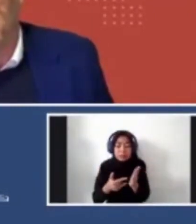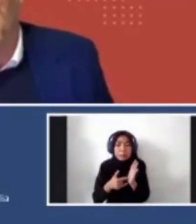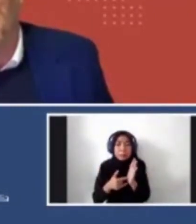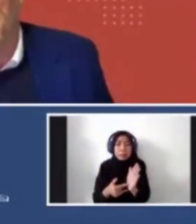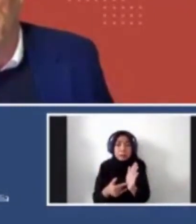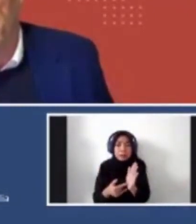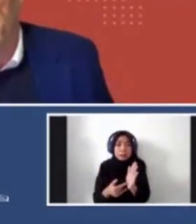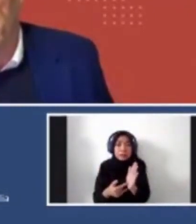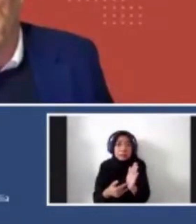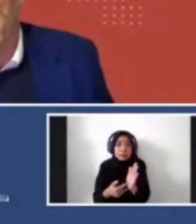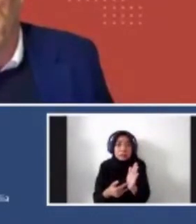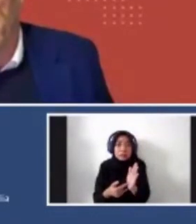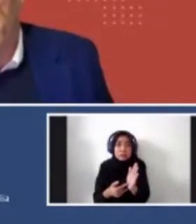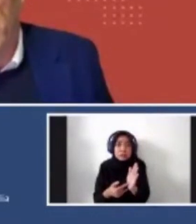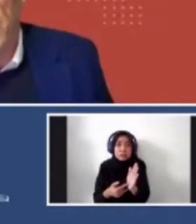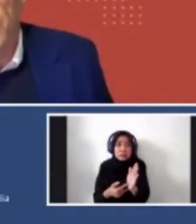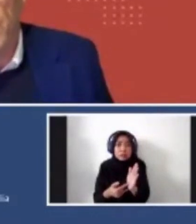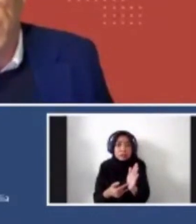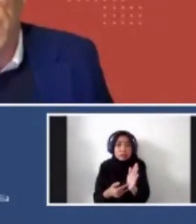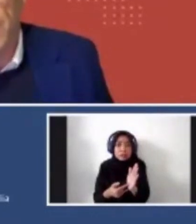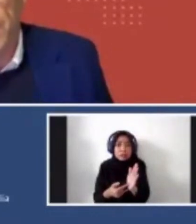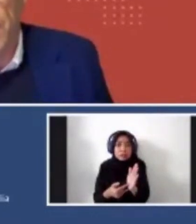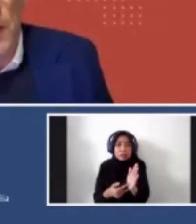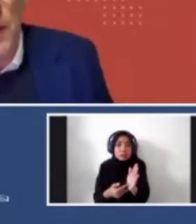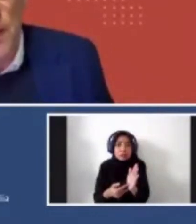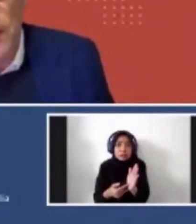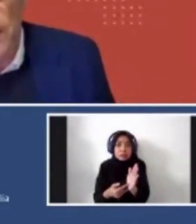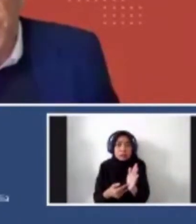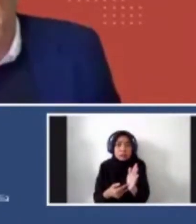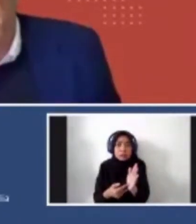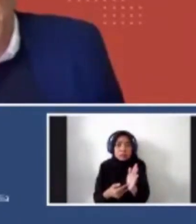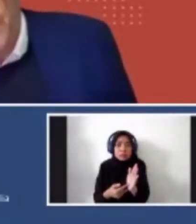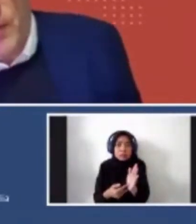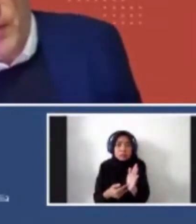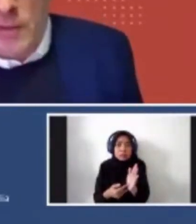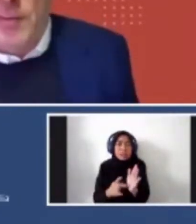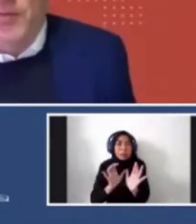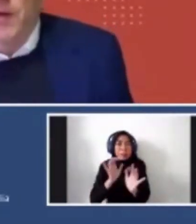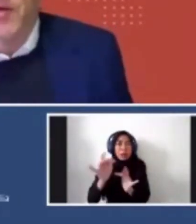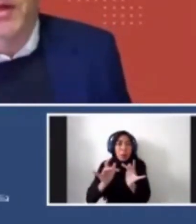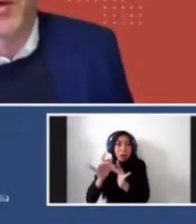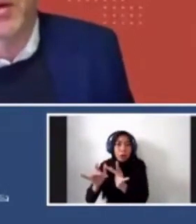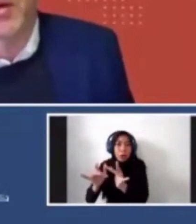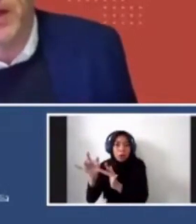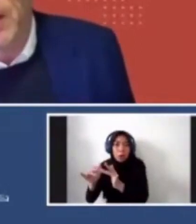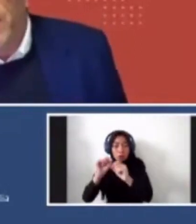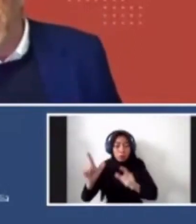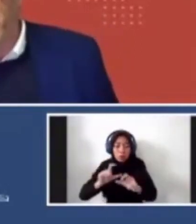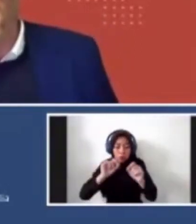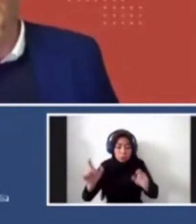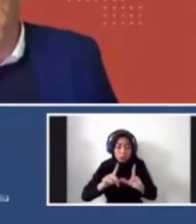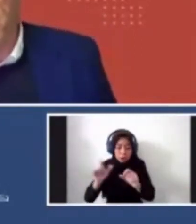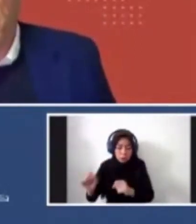um, the, the most public, public art is online now, you know, and that, that space, that public is the biggest public.